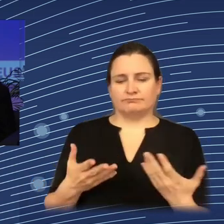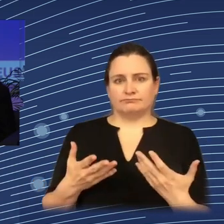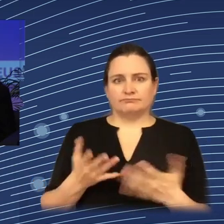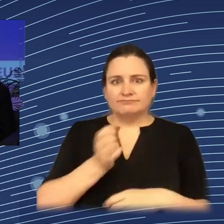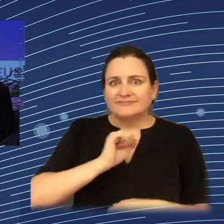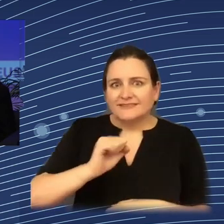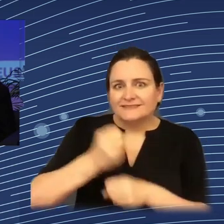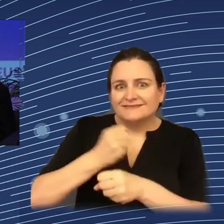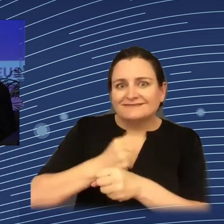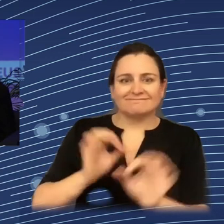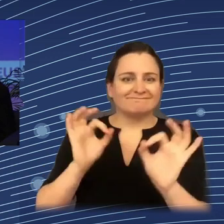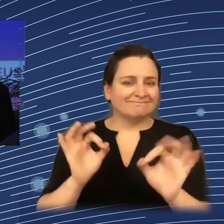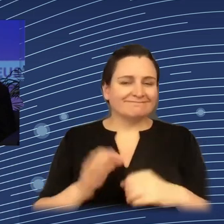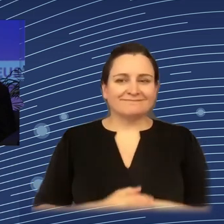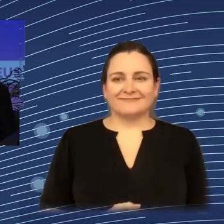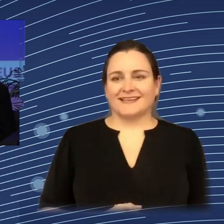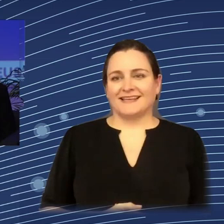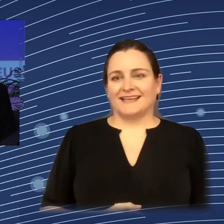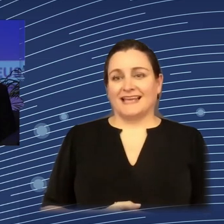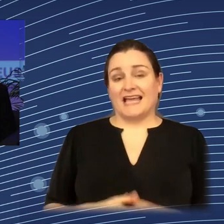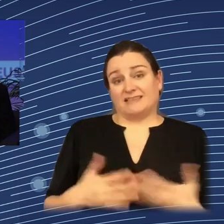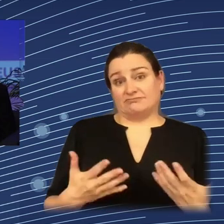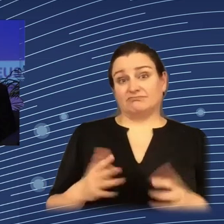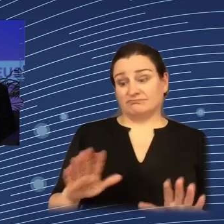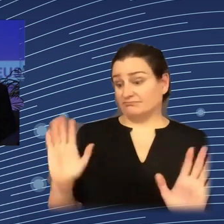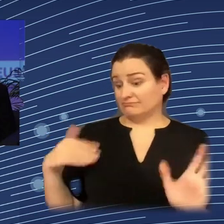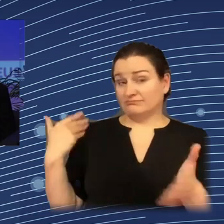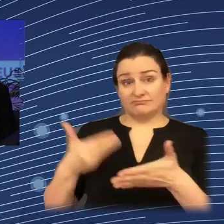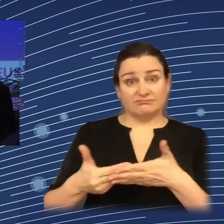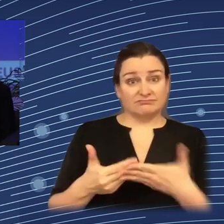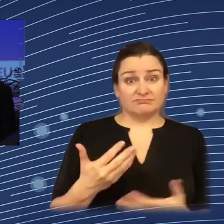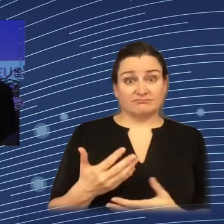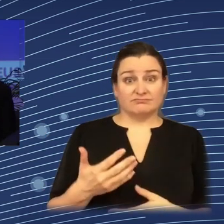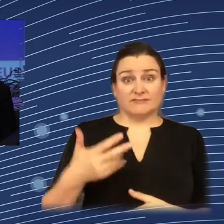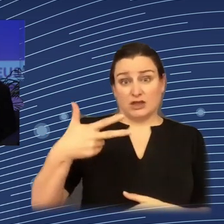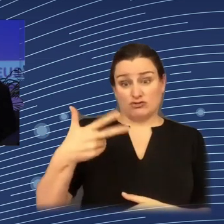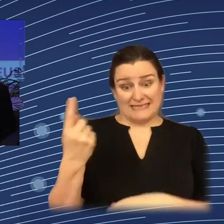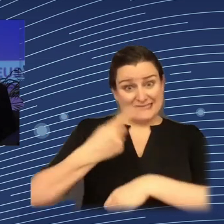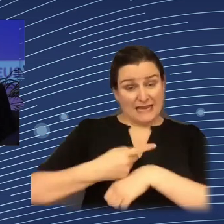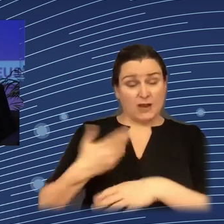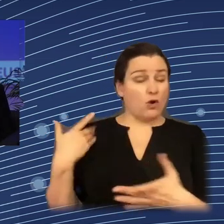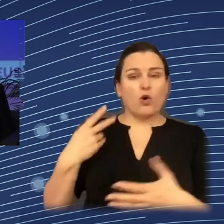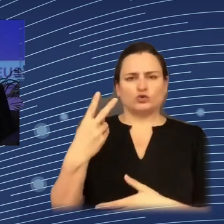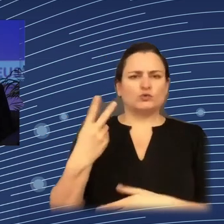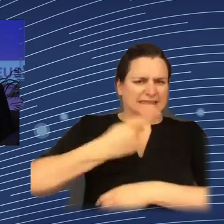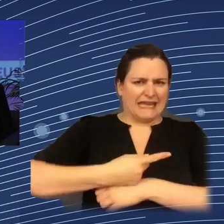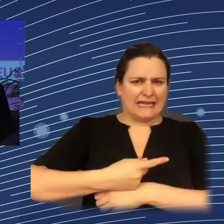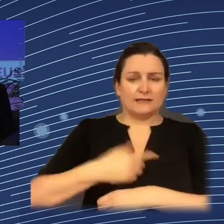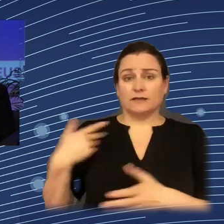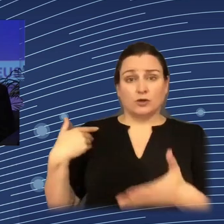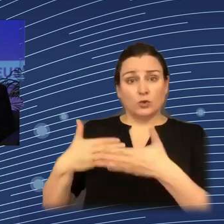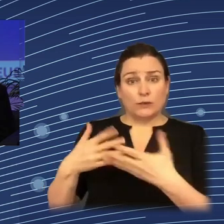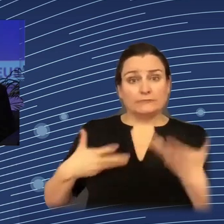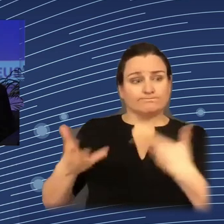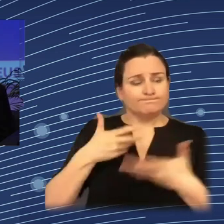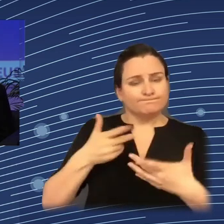and as we heard from many different talks in these two days, our free time. But in any case, one thing that is clear